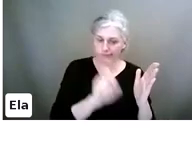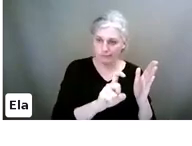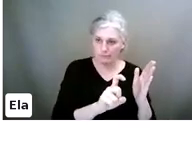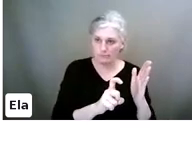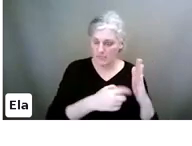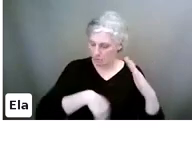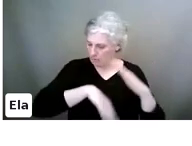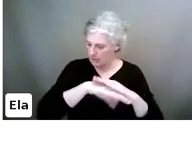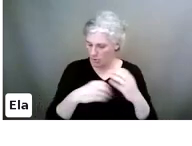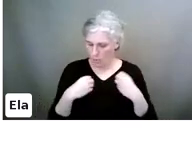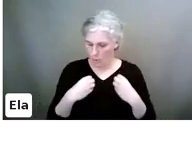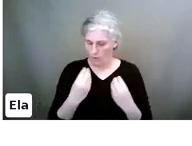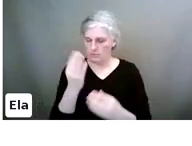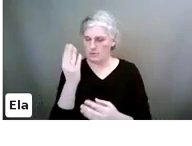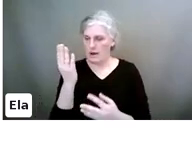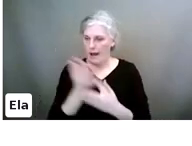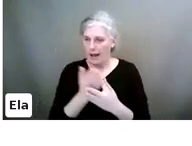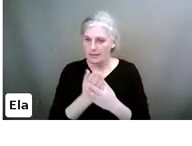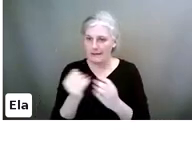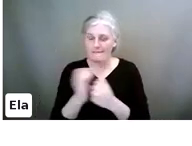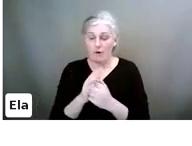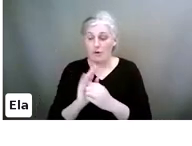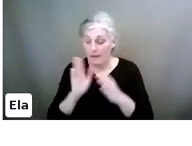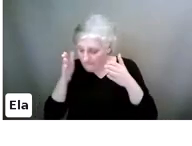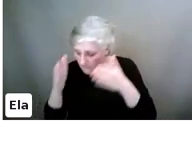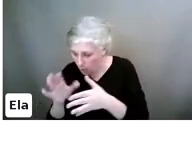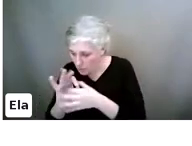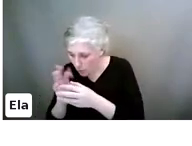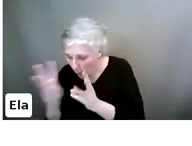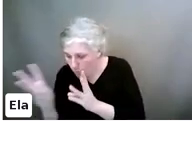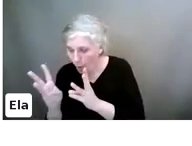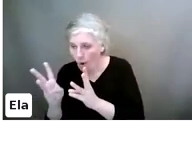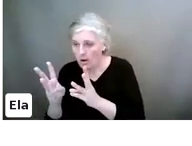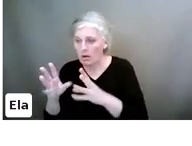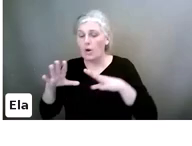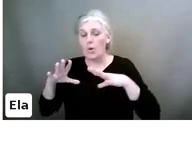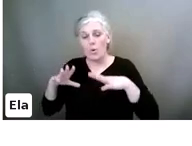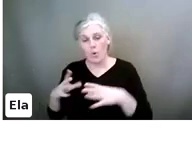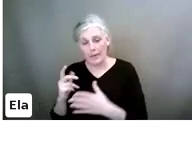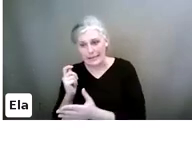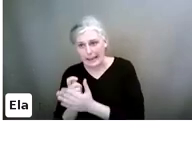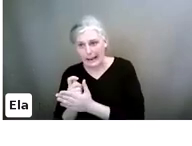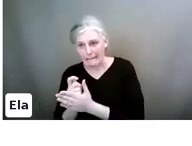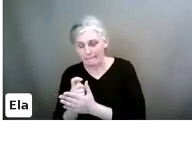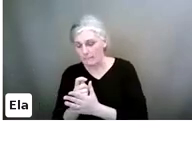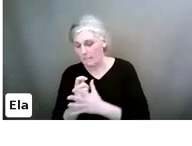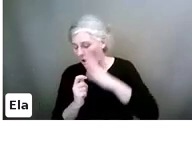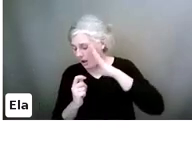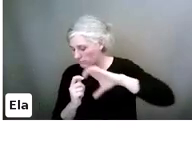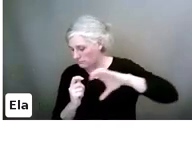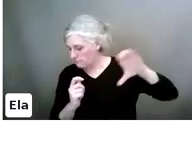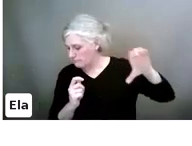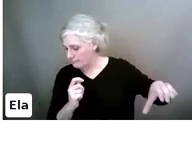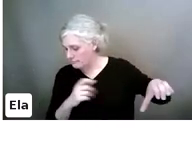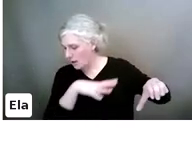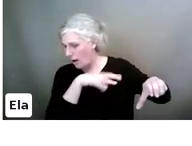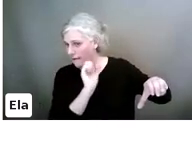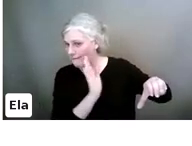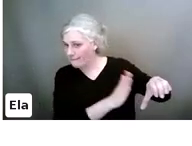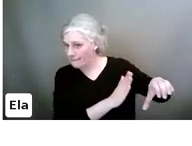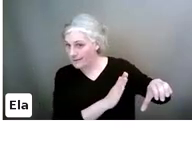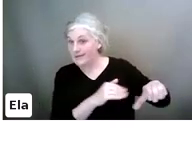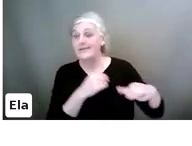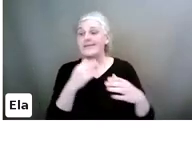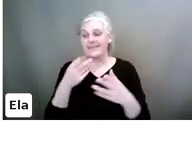access for homework, for downtime. And it's about them learning to manage it for themselves because it's a thing for life.